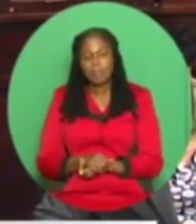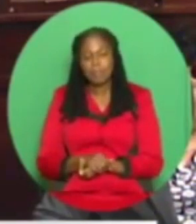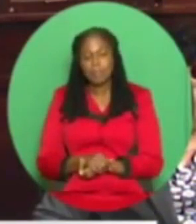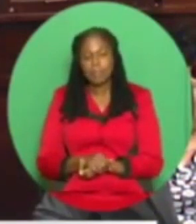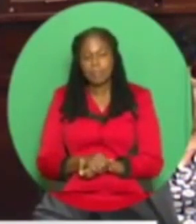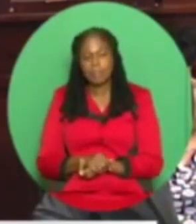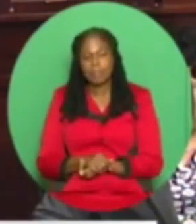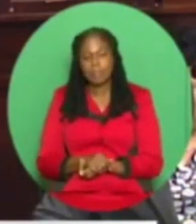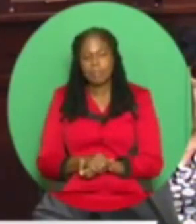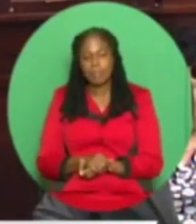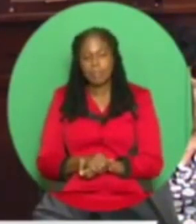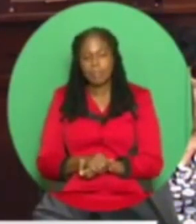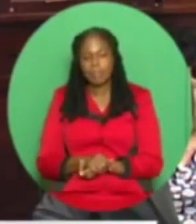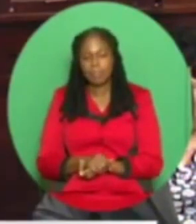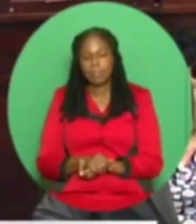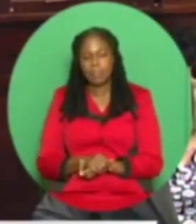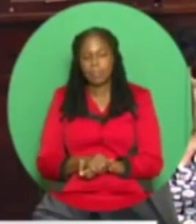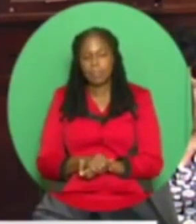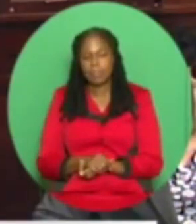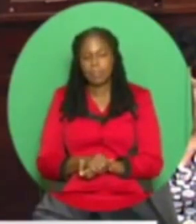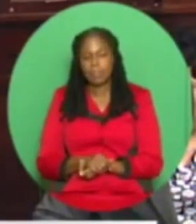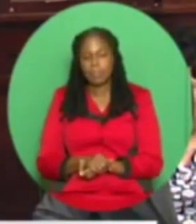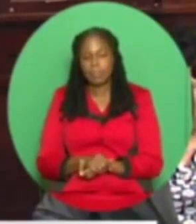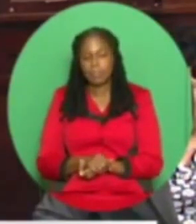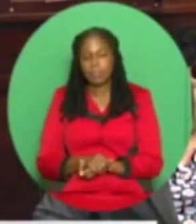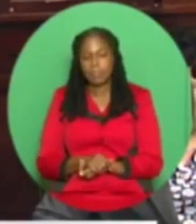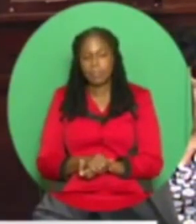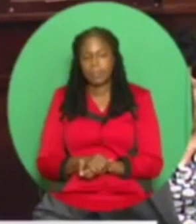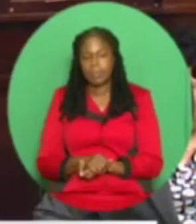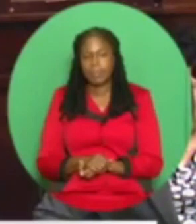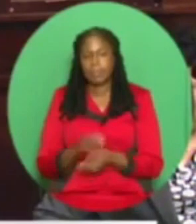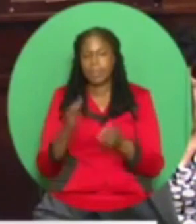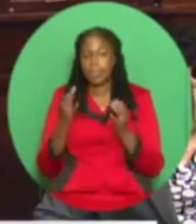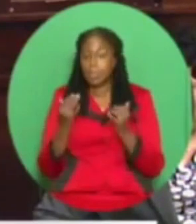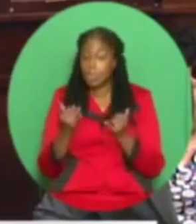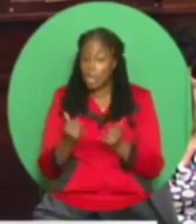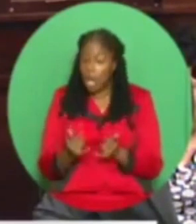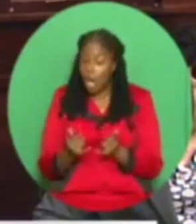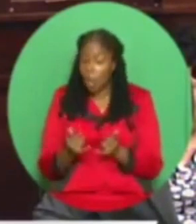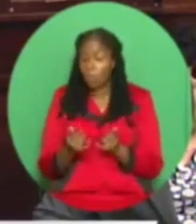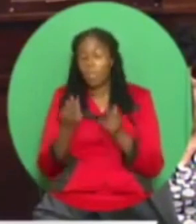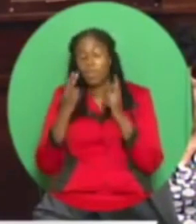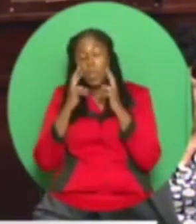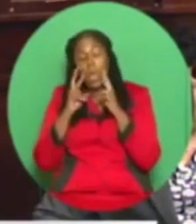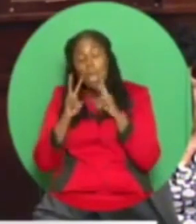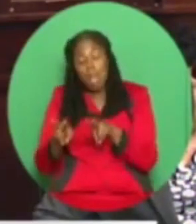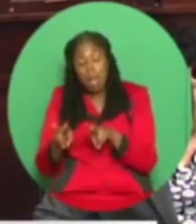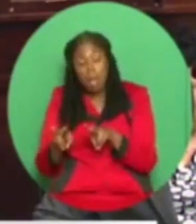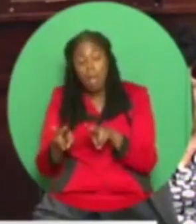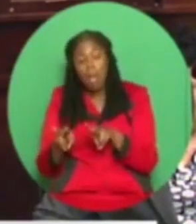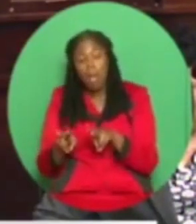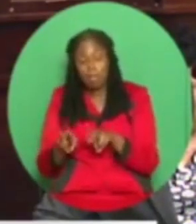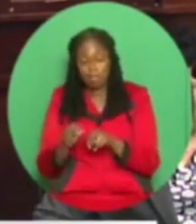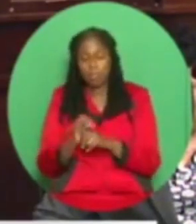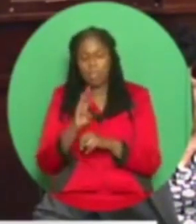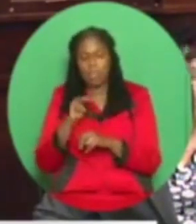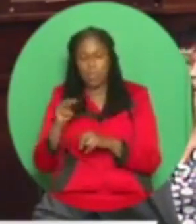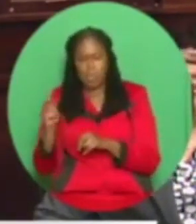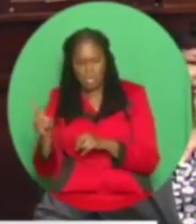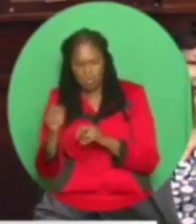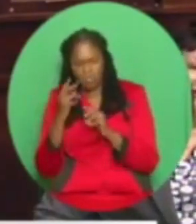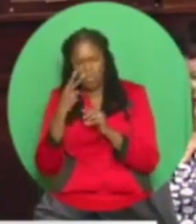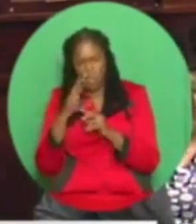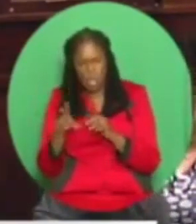Madam Speaker on the internet now, they are saying that John Van Dyke of Sunstone Equity was hired by the OWTU to look into the